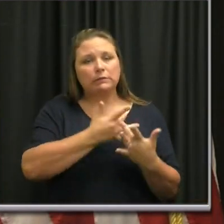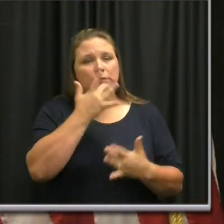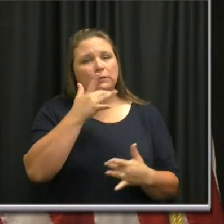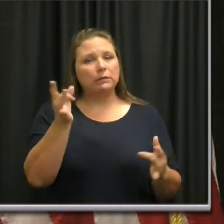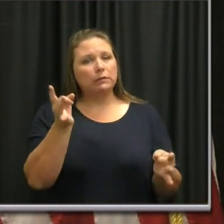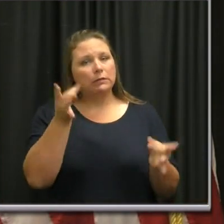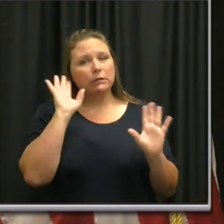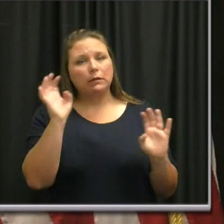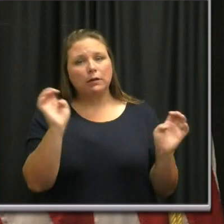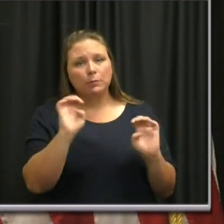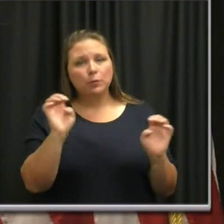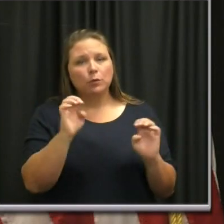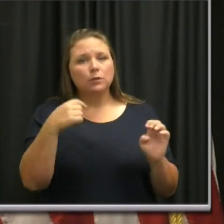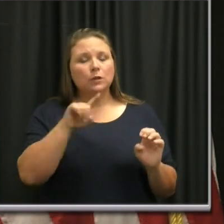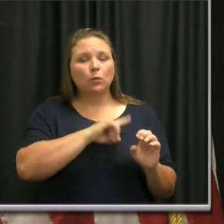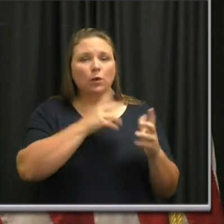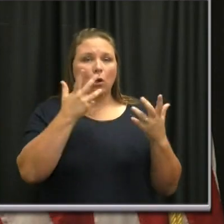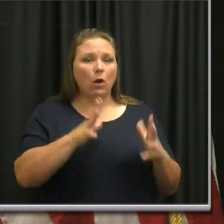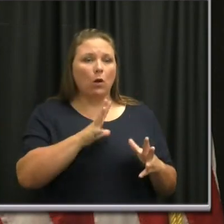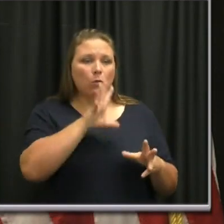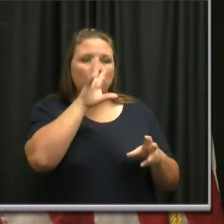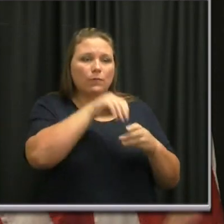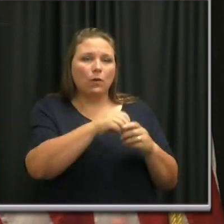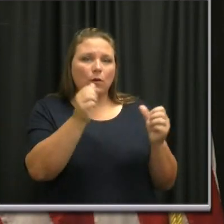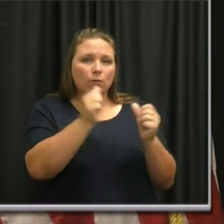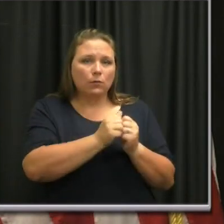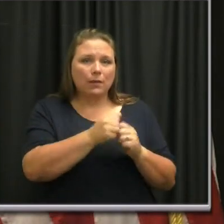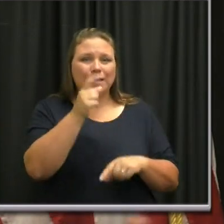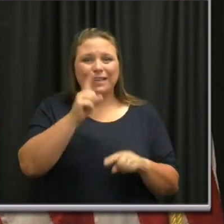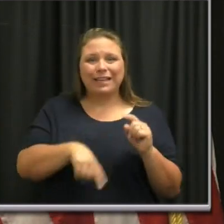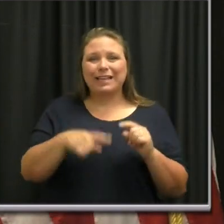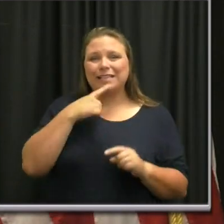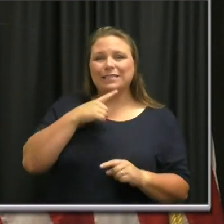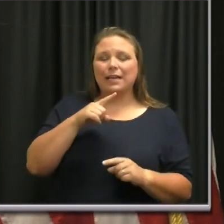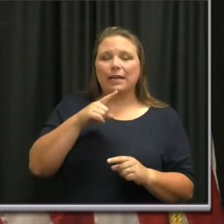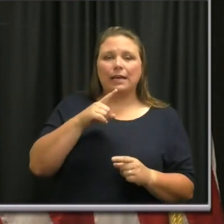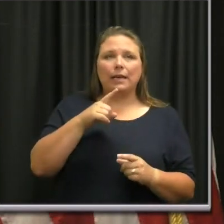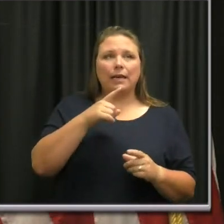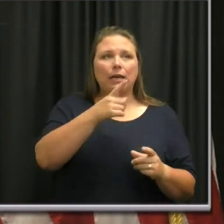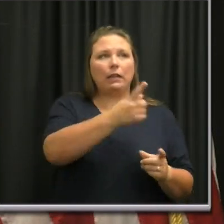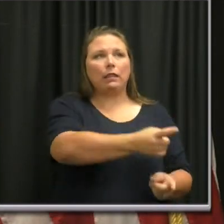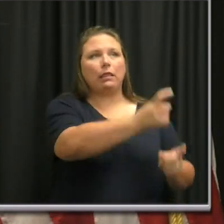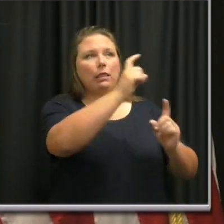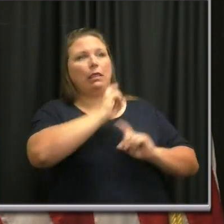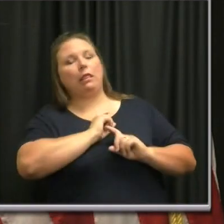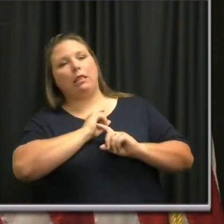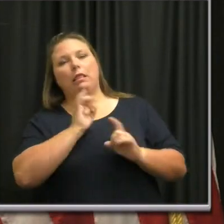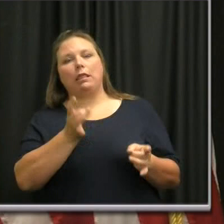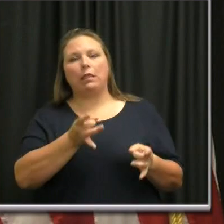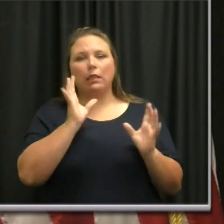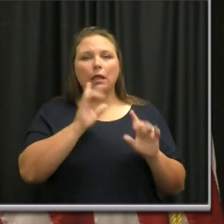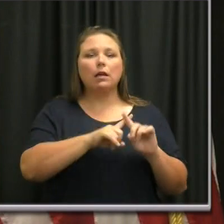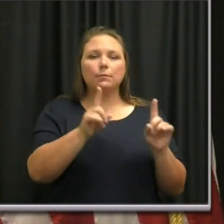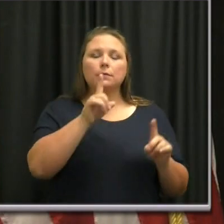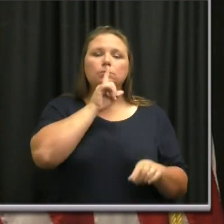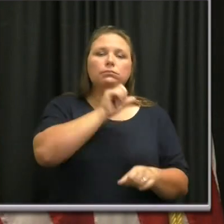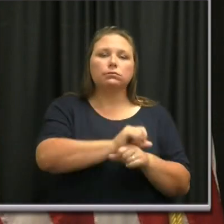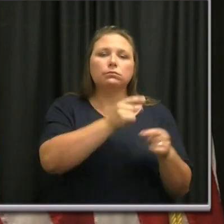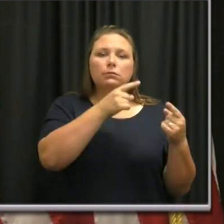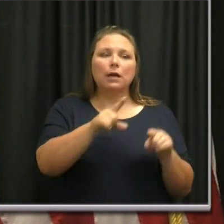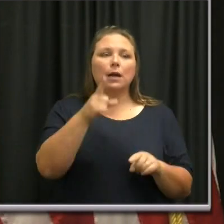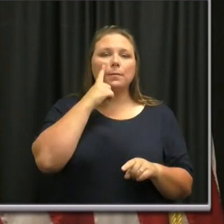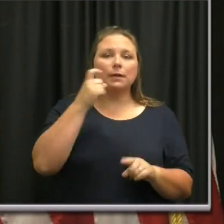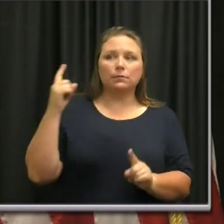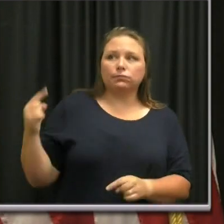that we had pushed ourselves into. You can't use the word receivership, but technically kind of receivership because we had been